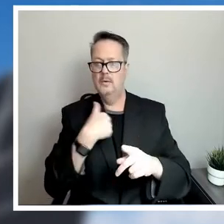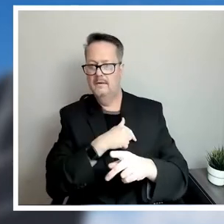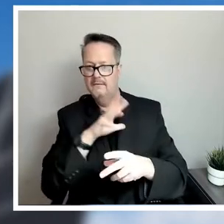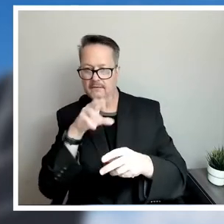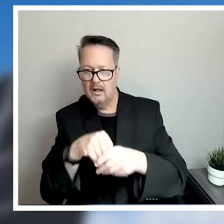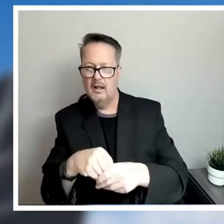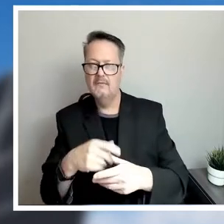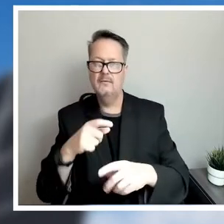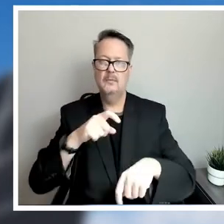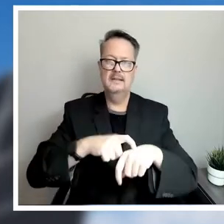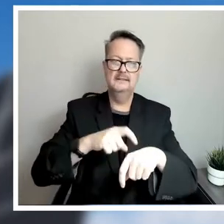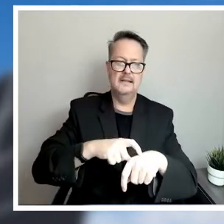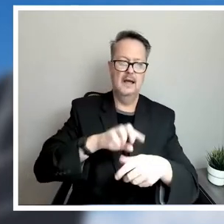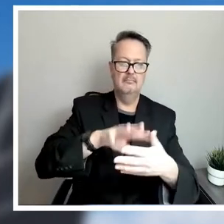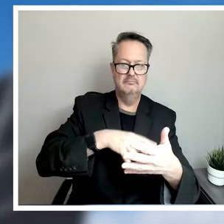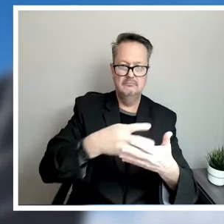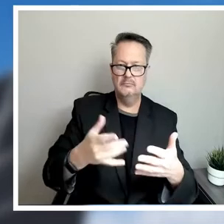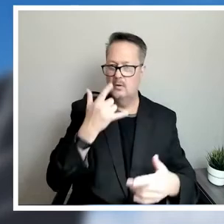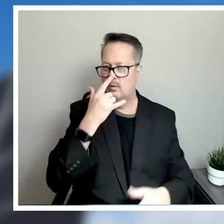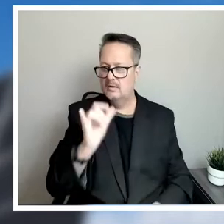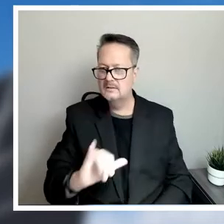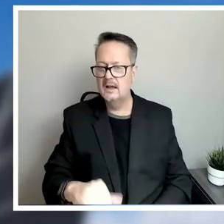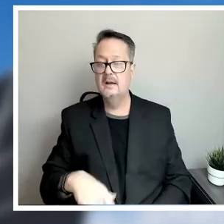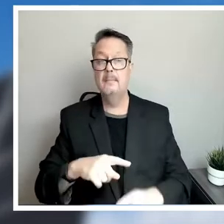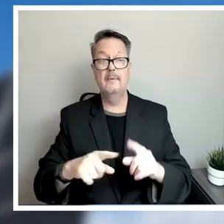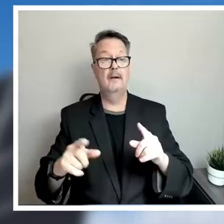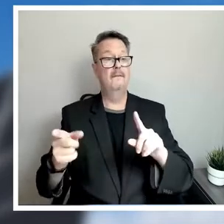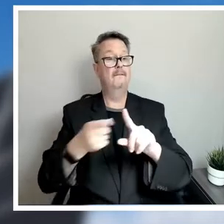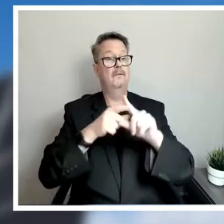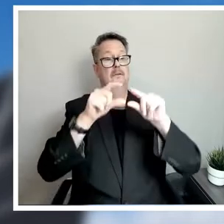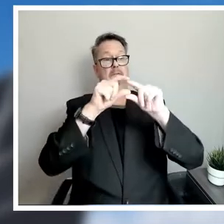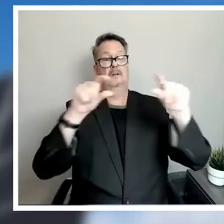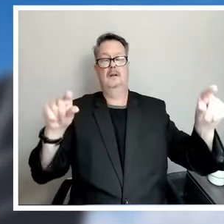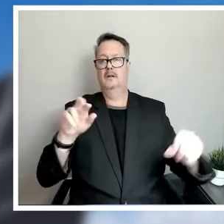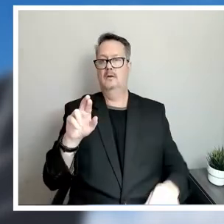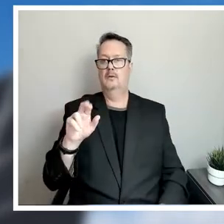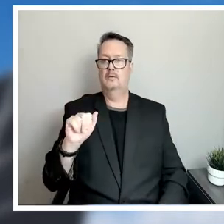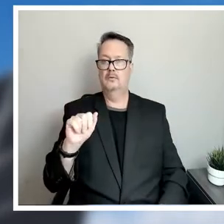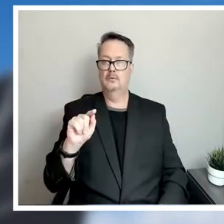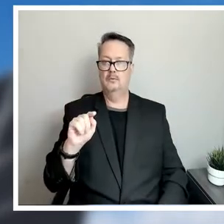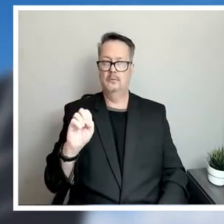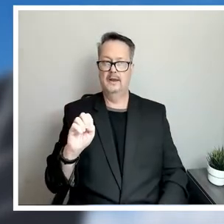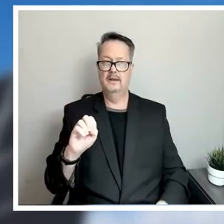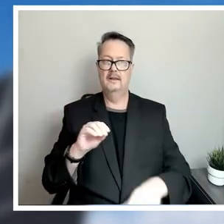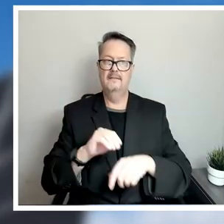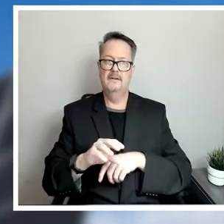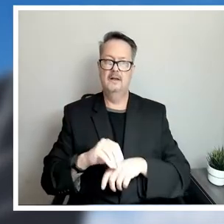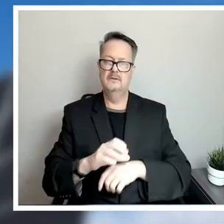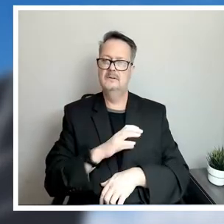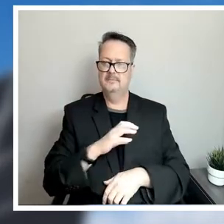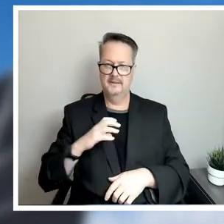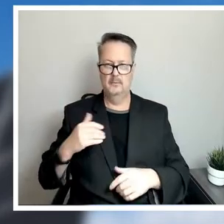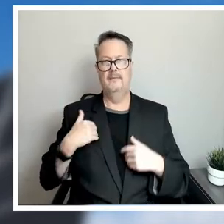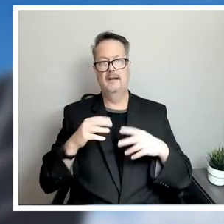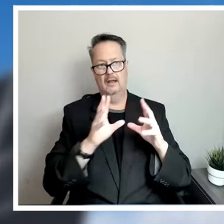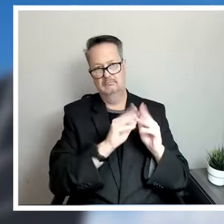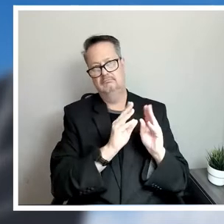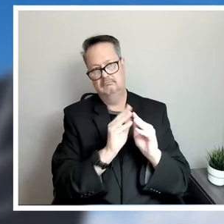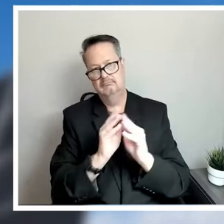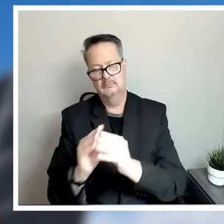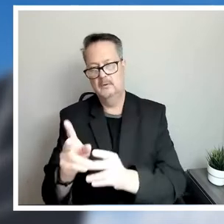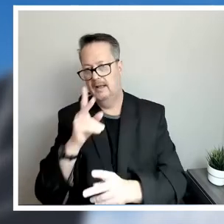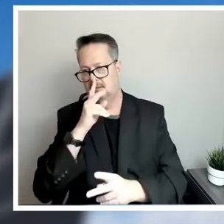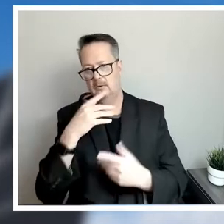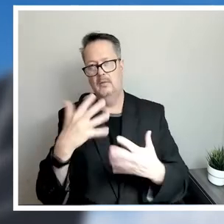looks like, things of that nature. But the very top line is our Ray advisory committee. We've had a lot of sessions with them. As you can see, they've been very